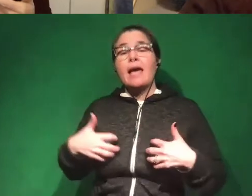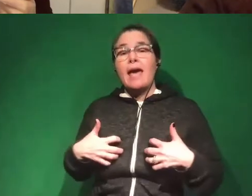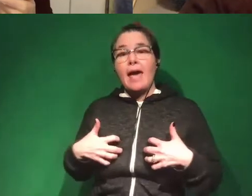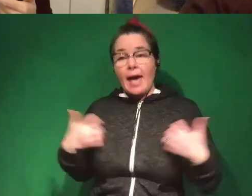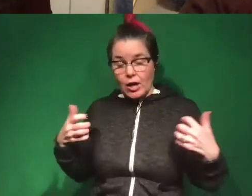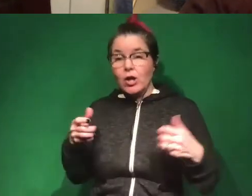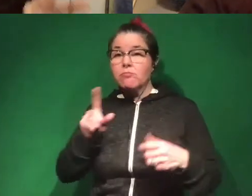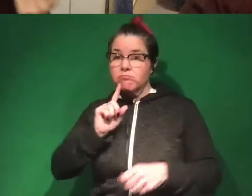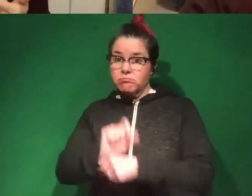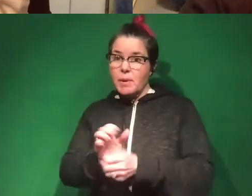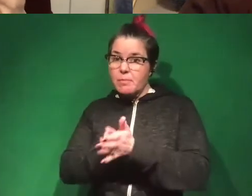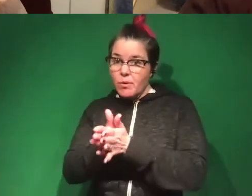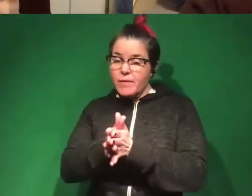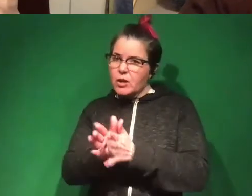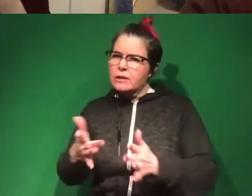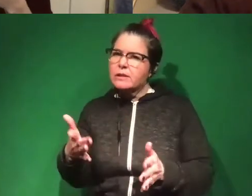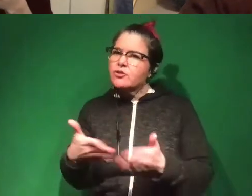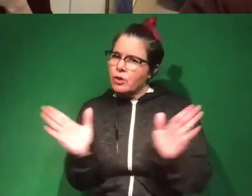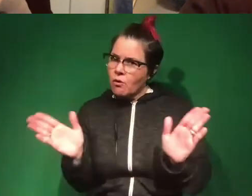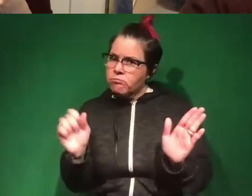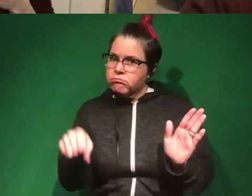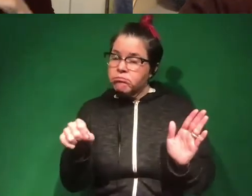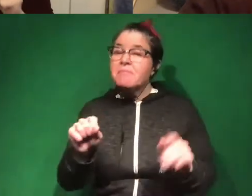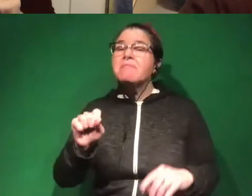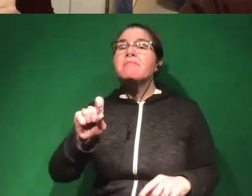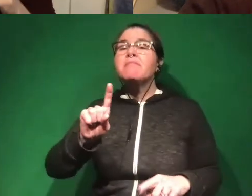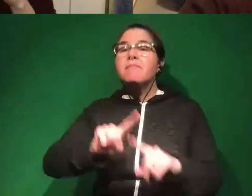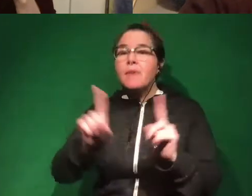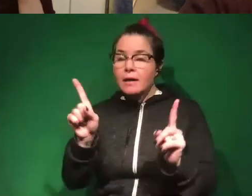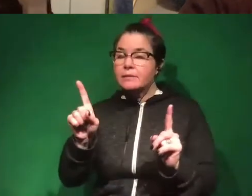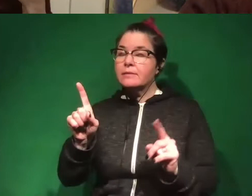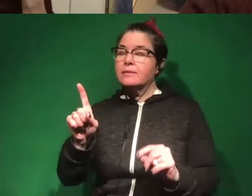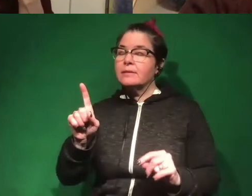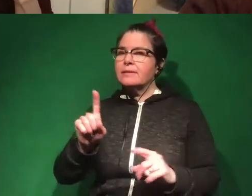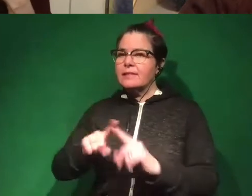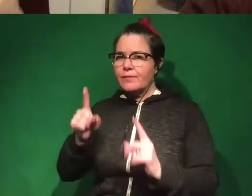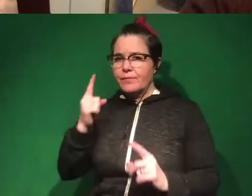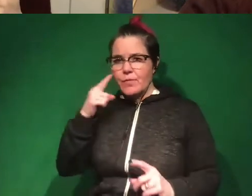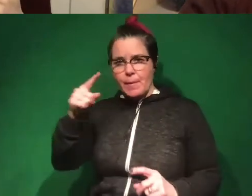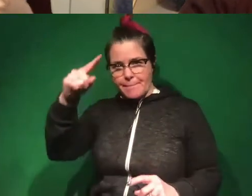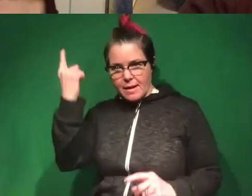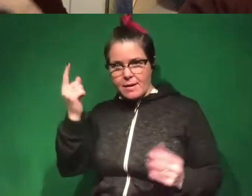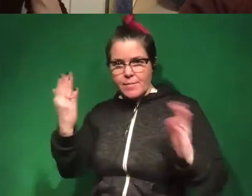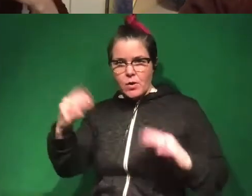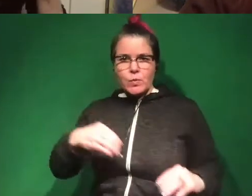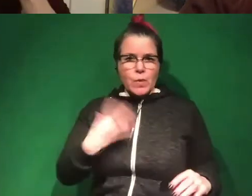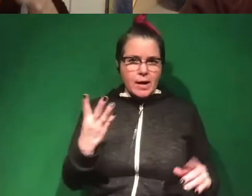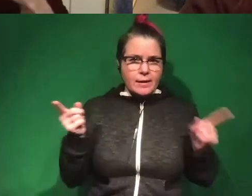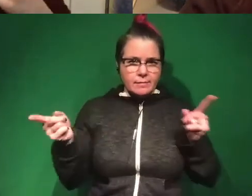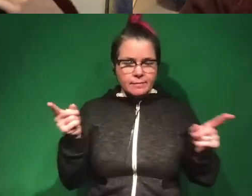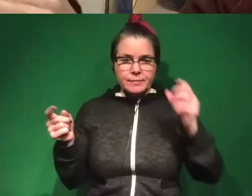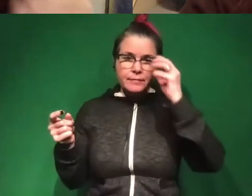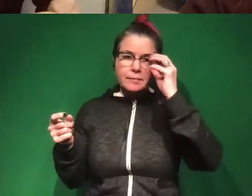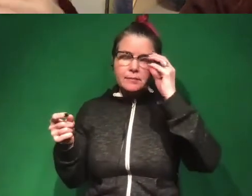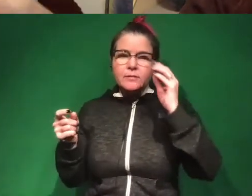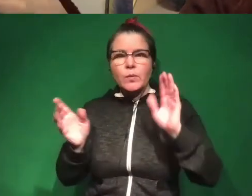motivator generally. But it turns out it's a little bit different for black Americans versus white Americans. So this is where you see, you just keep